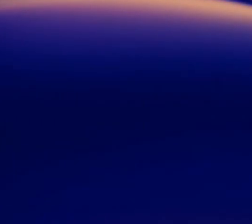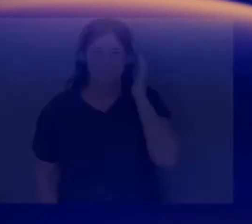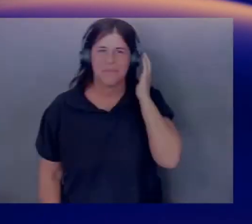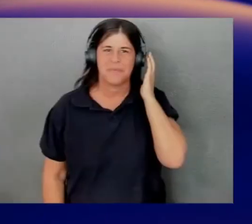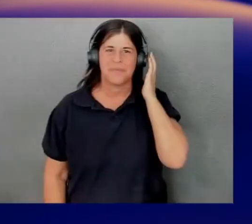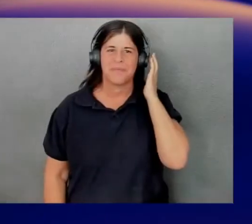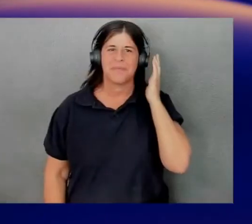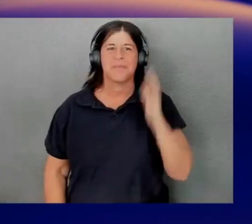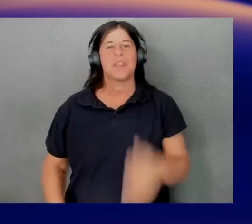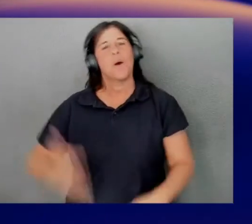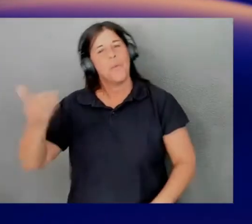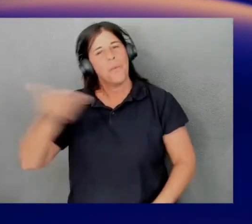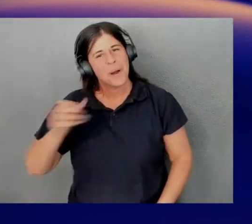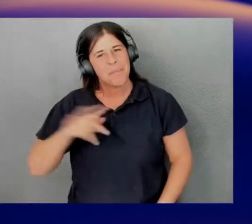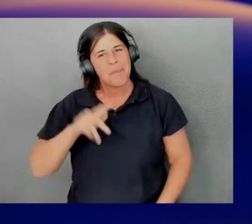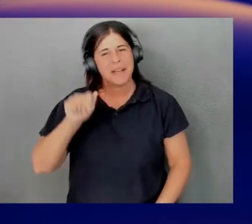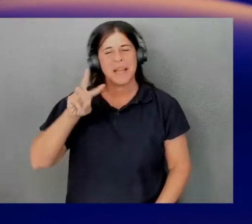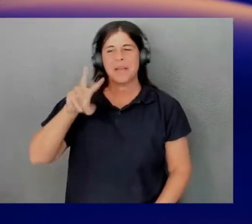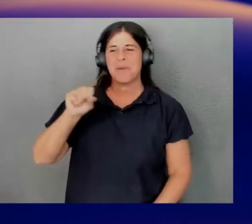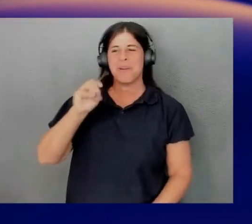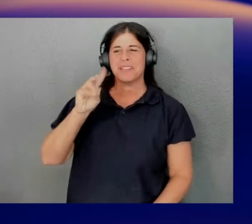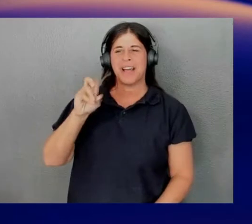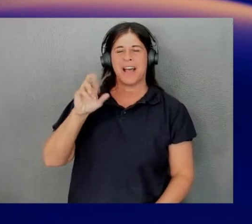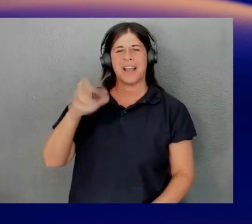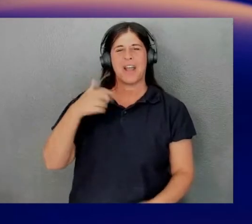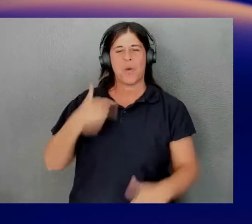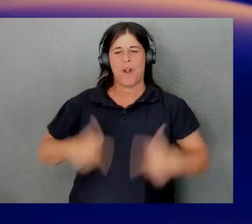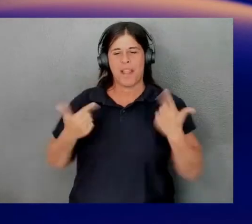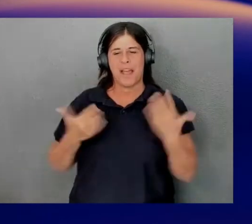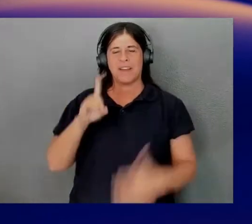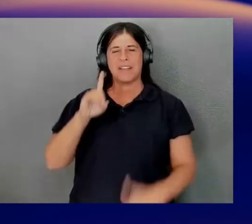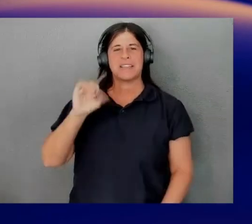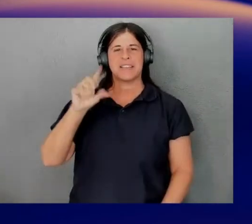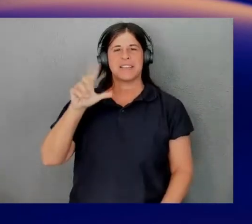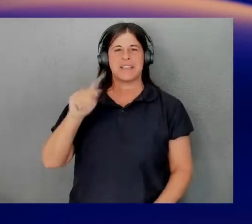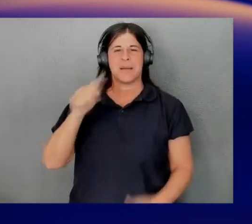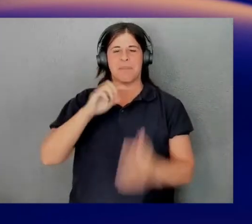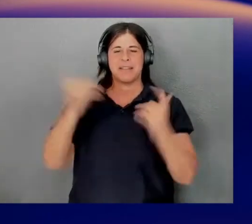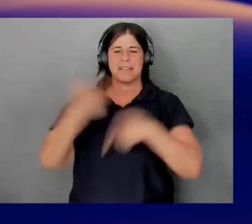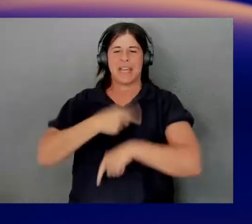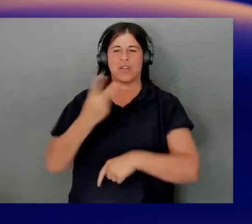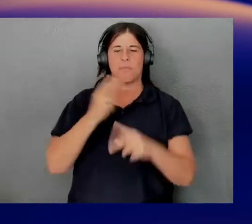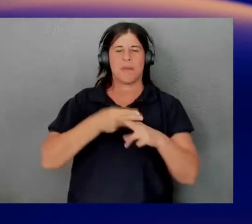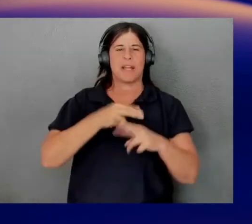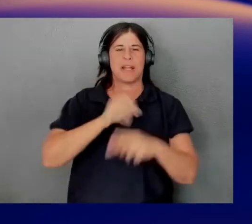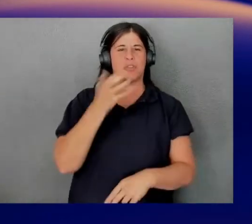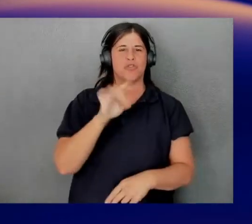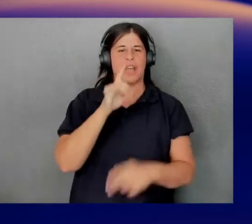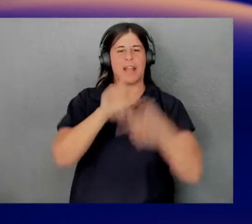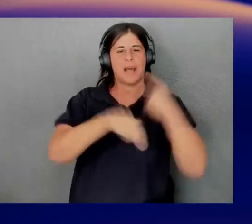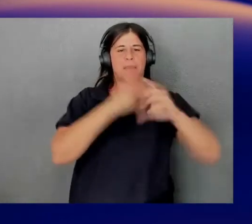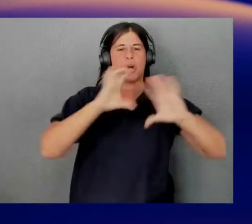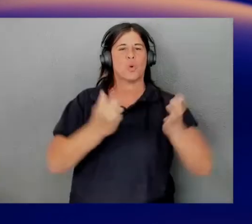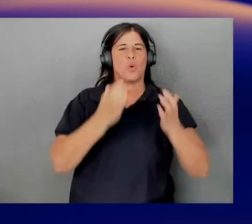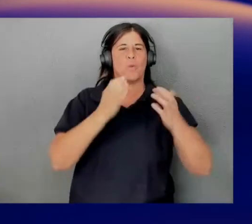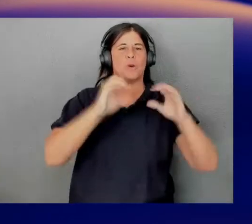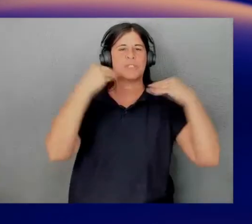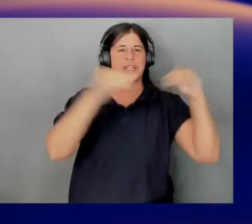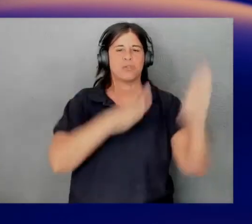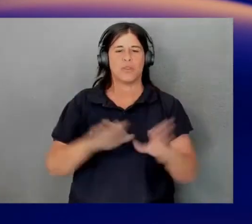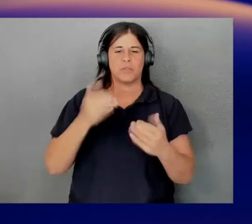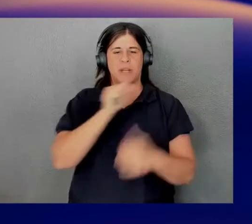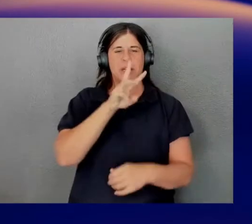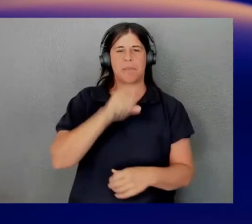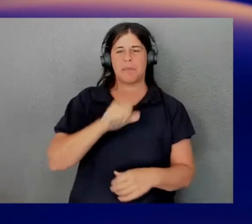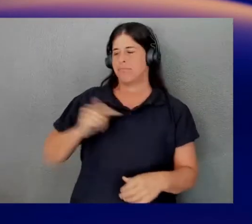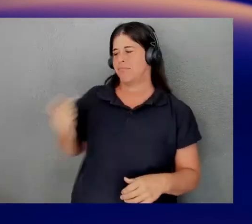Welcome back to AWS OnAir. We're live at the DC Summit for day two. My name's Chad Lacey. I'm a global sales strategist with AWS, and I'm here with my co-host,